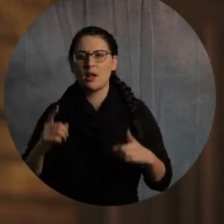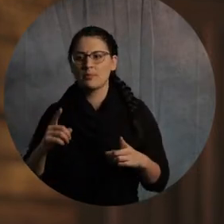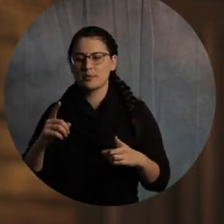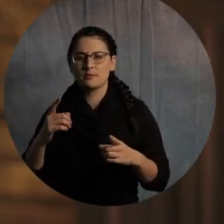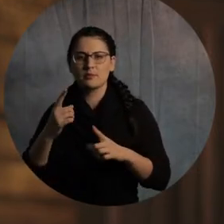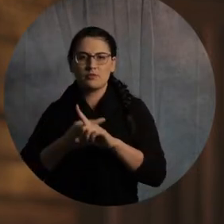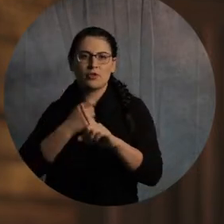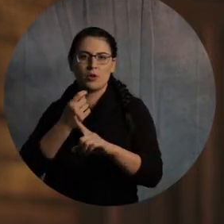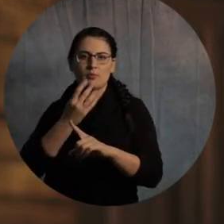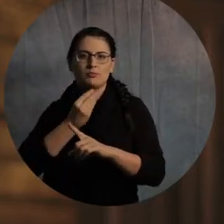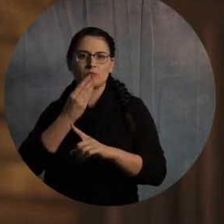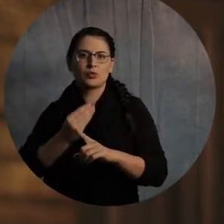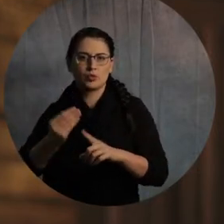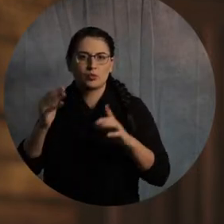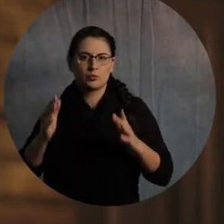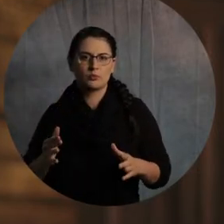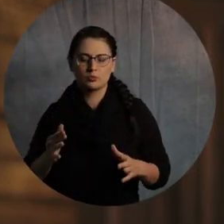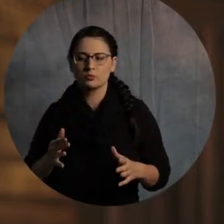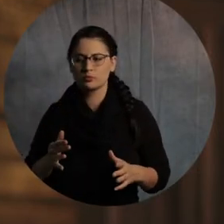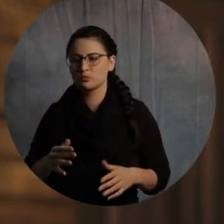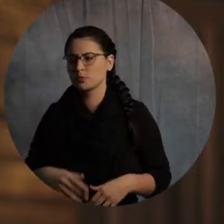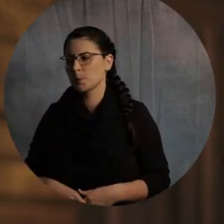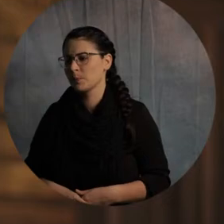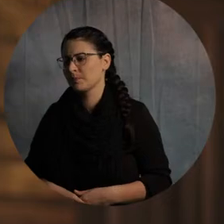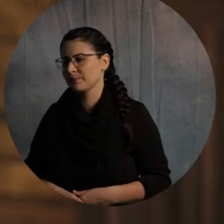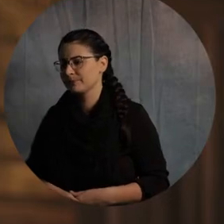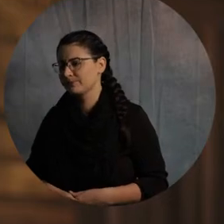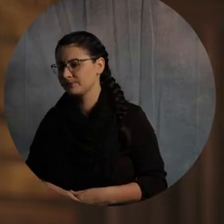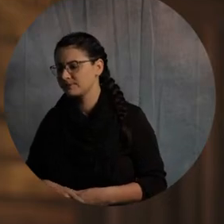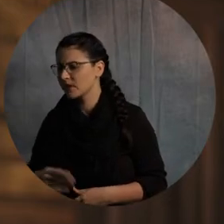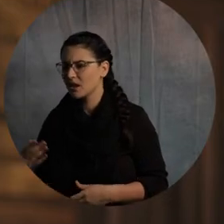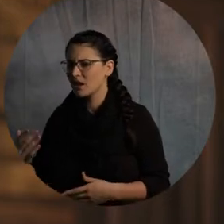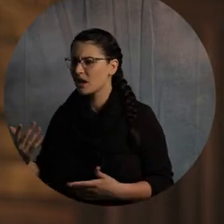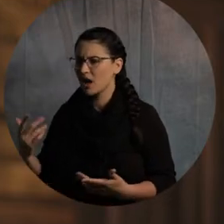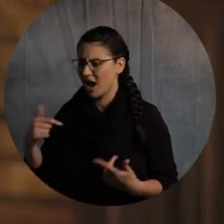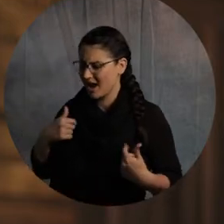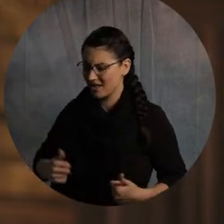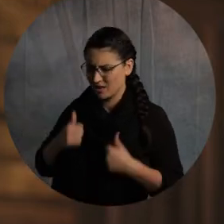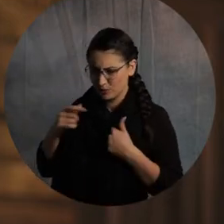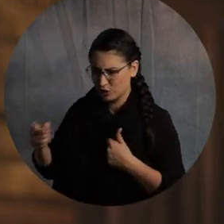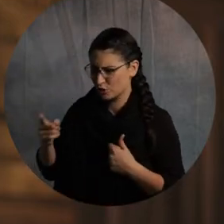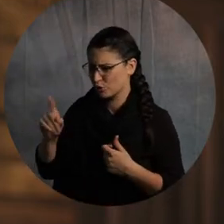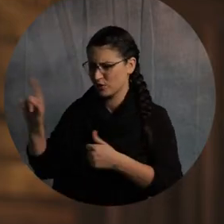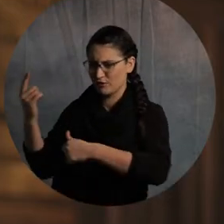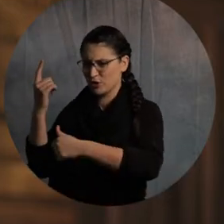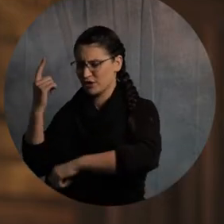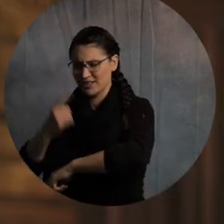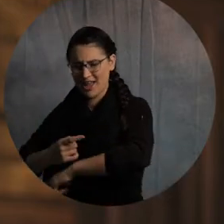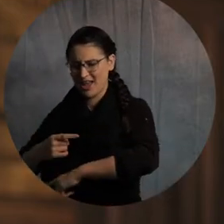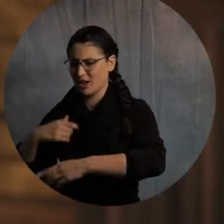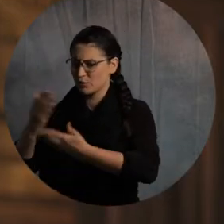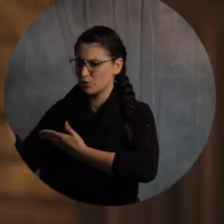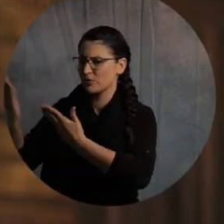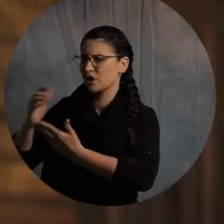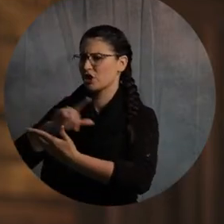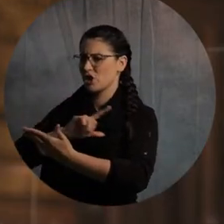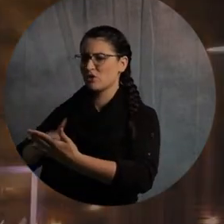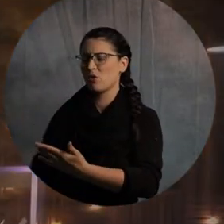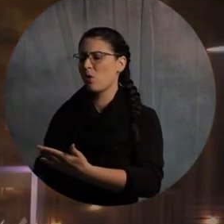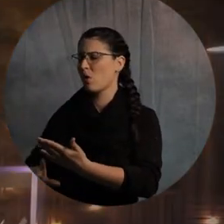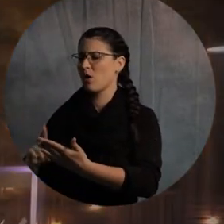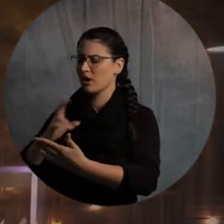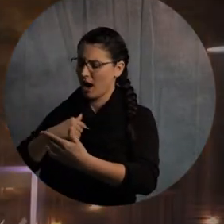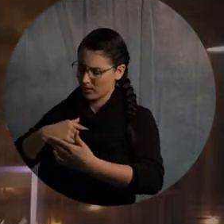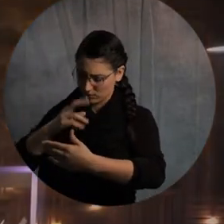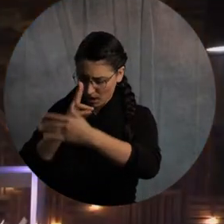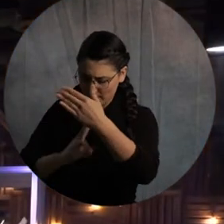all right, so he says, you yourselves know how I lived among you the whole time from the first day, and I set foot in Asia, serving the Lord with all